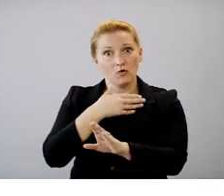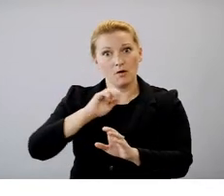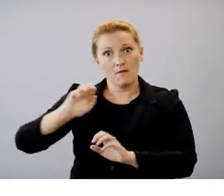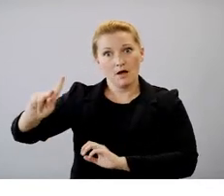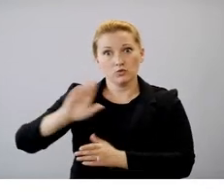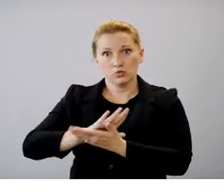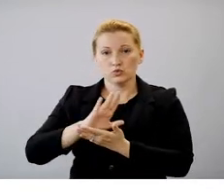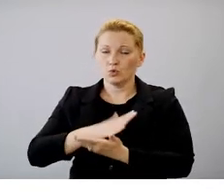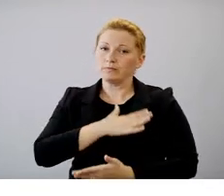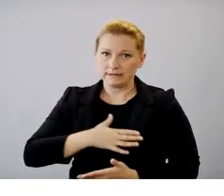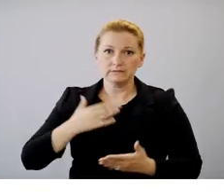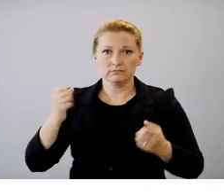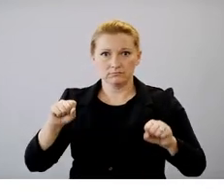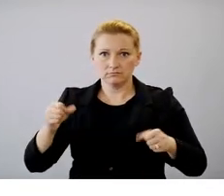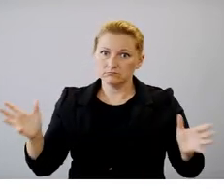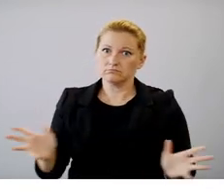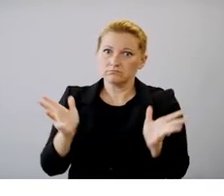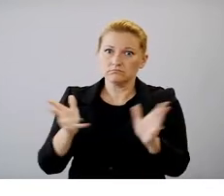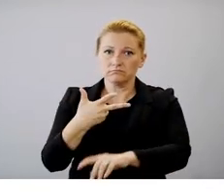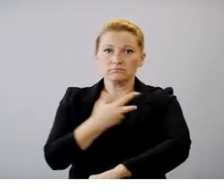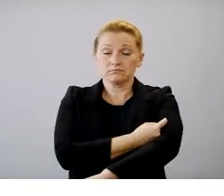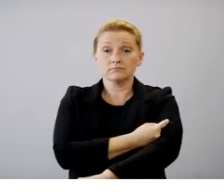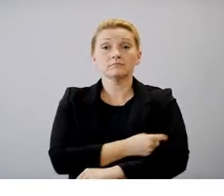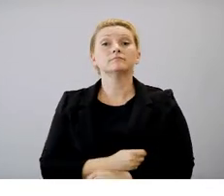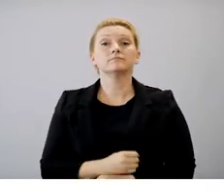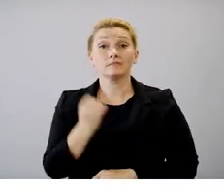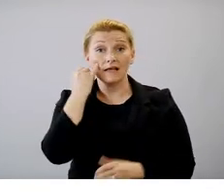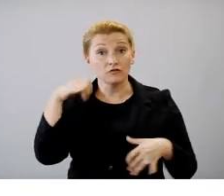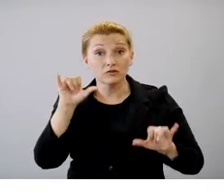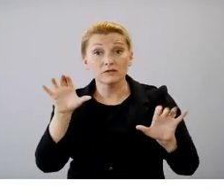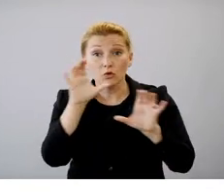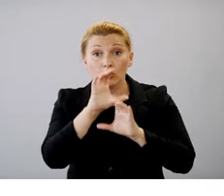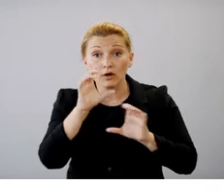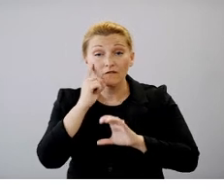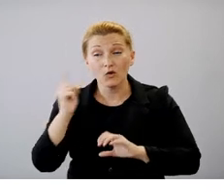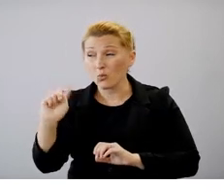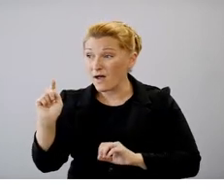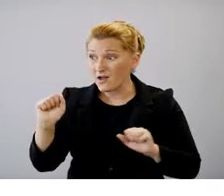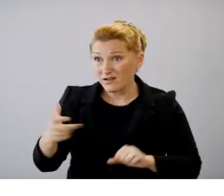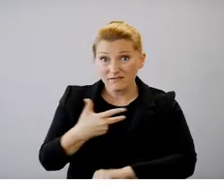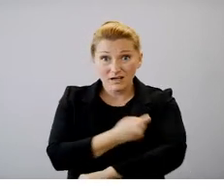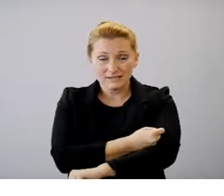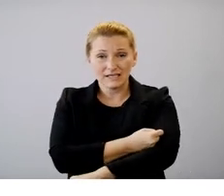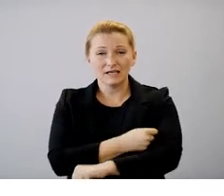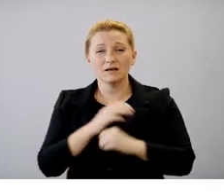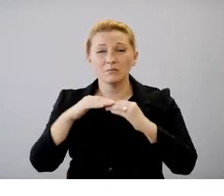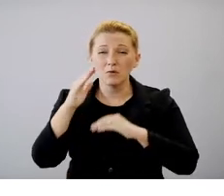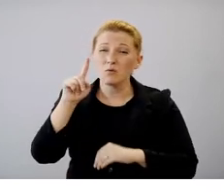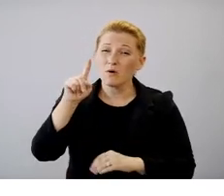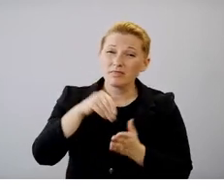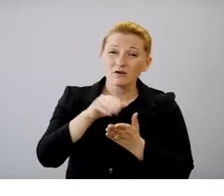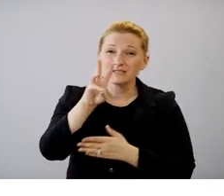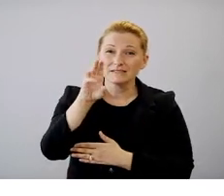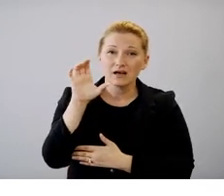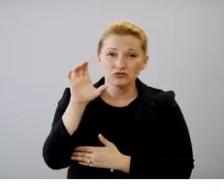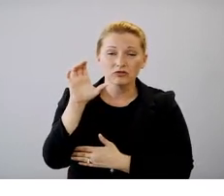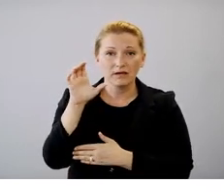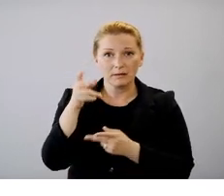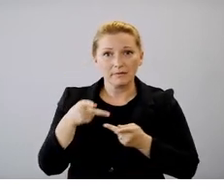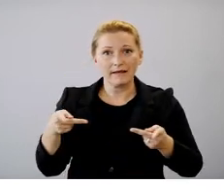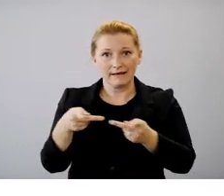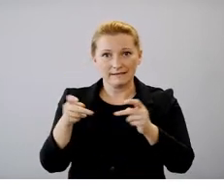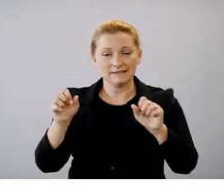If you are still looking to find a vaccine site, we have over 1600 provider sites that have received vaccine